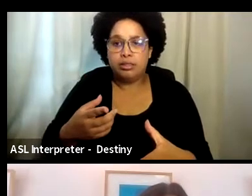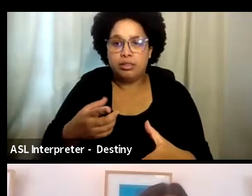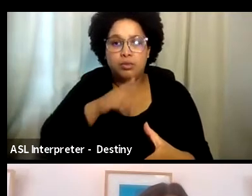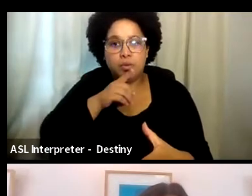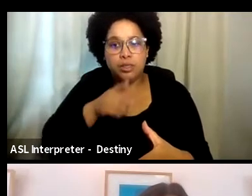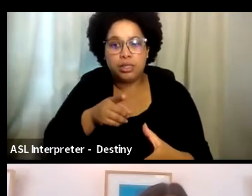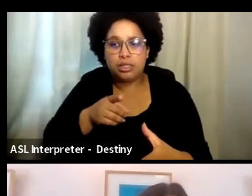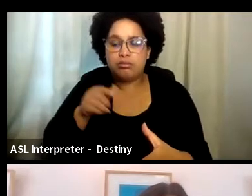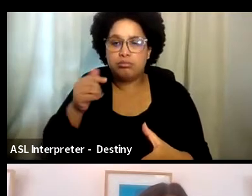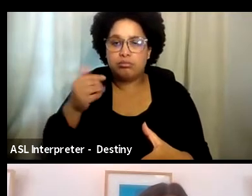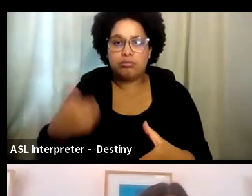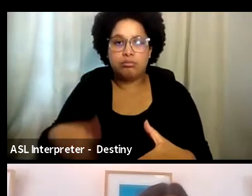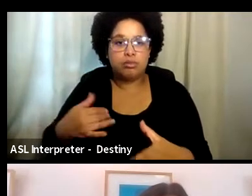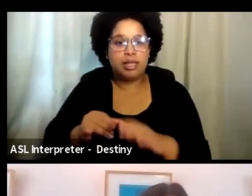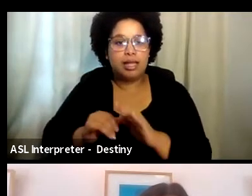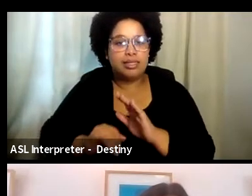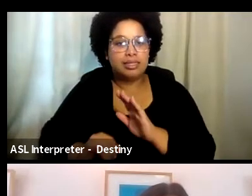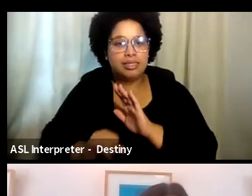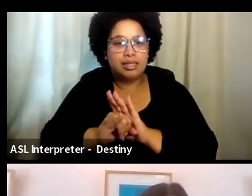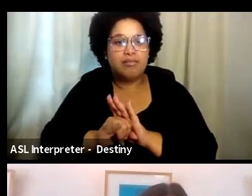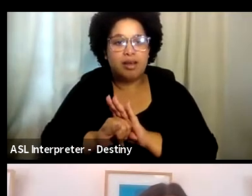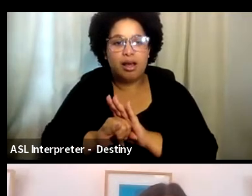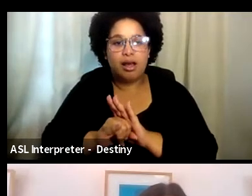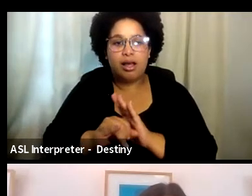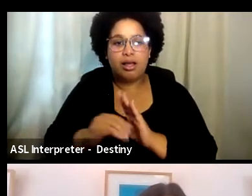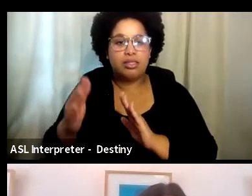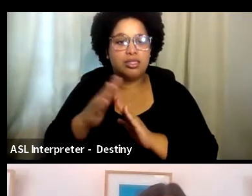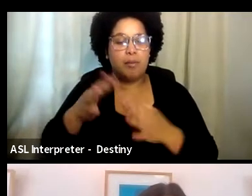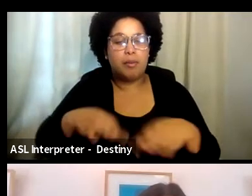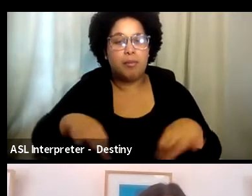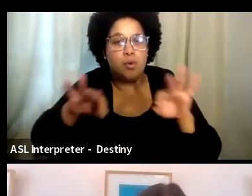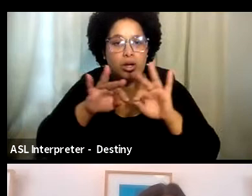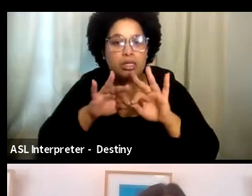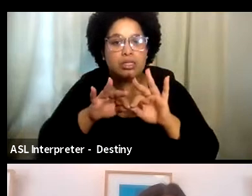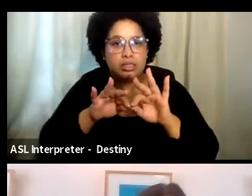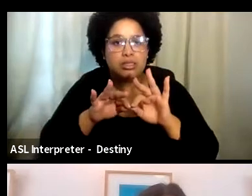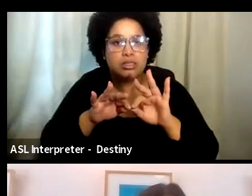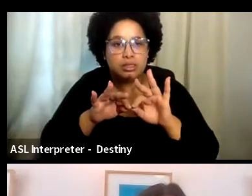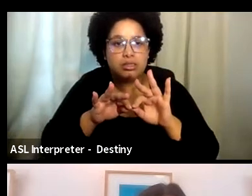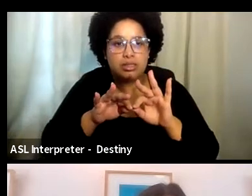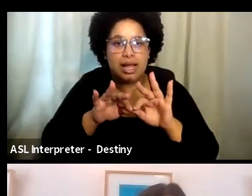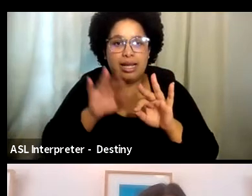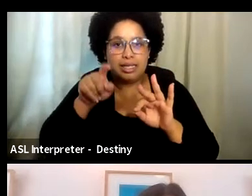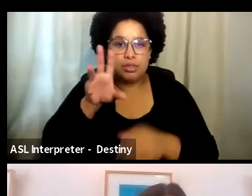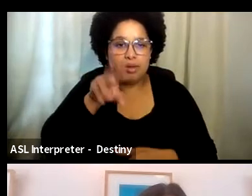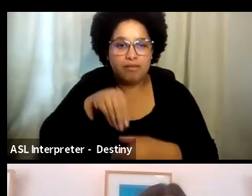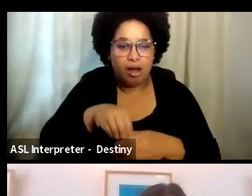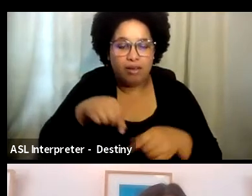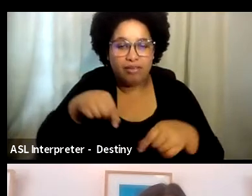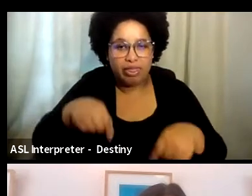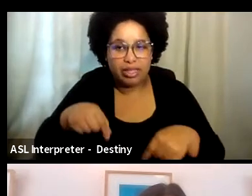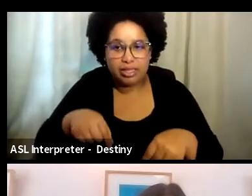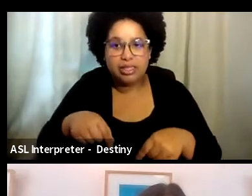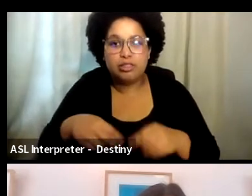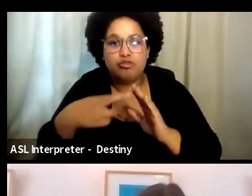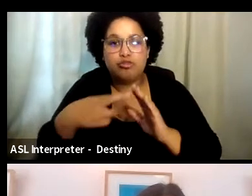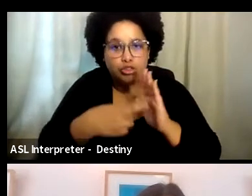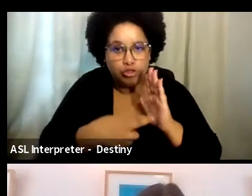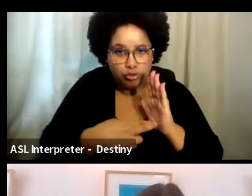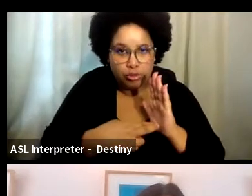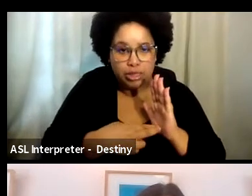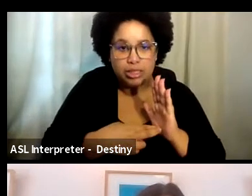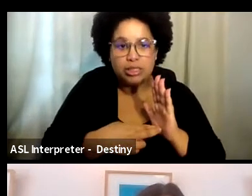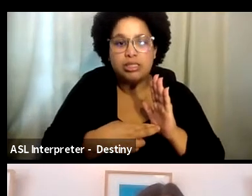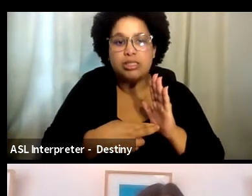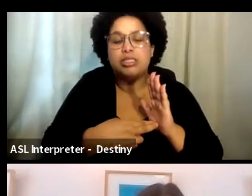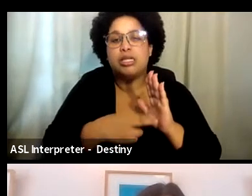really are the ones who identified the most important things for us to make sure, uh, would be included in this, uh, registry and, uh,